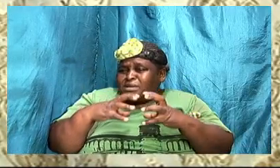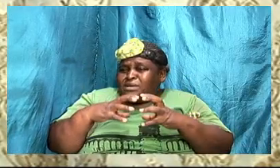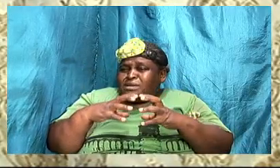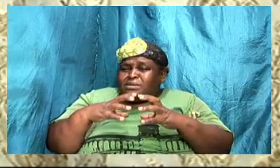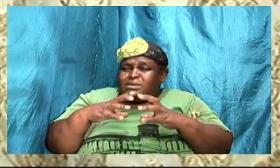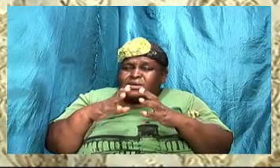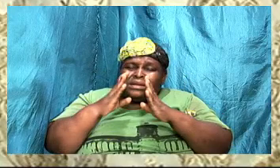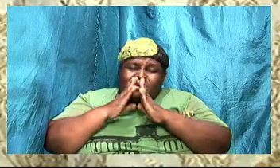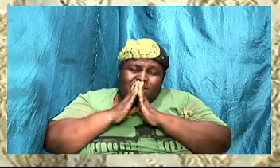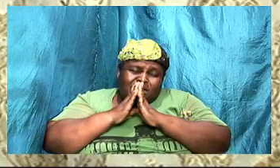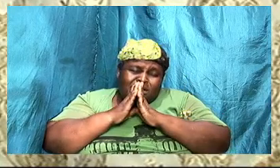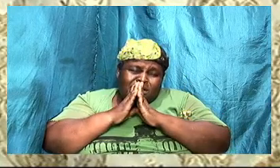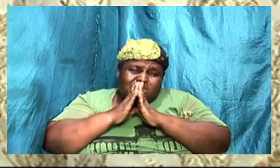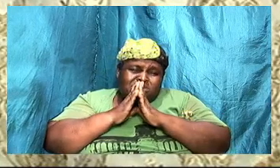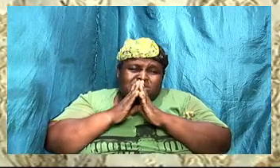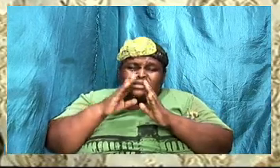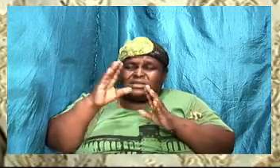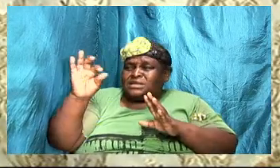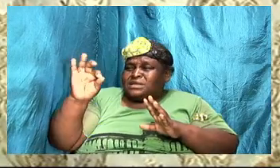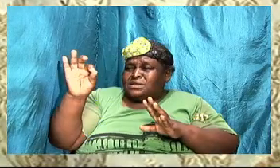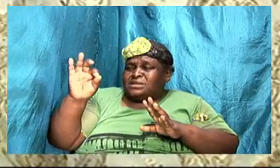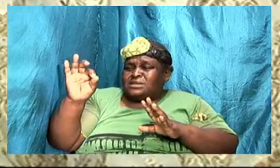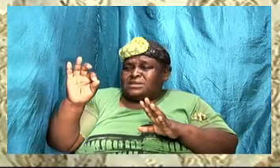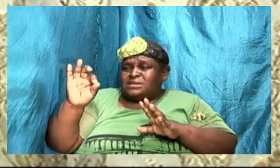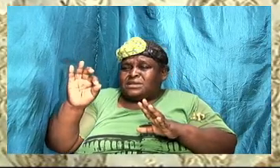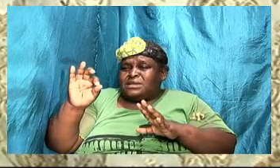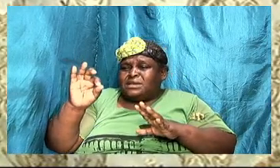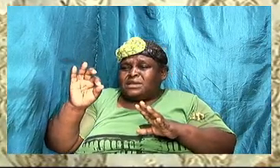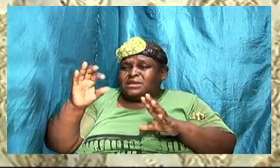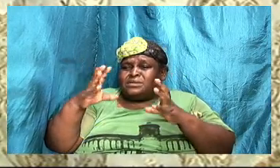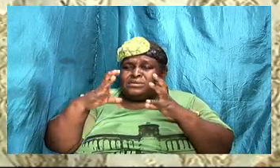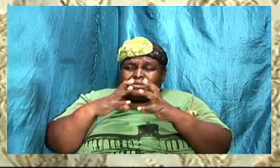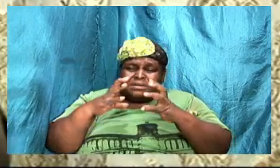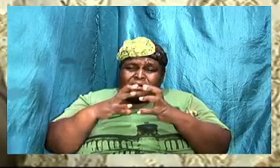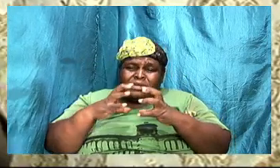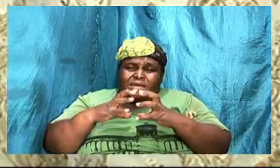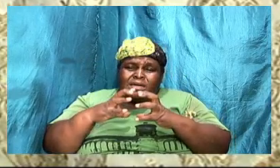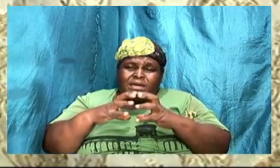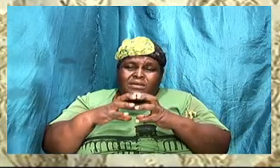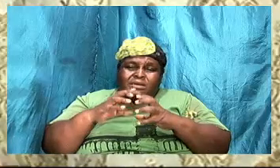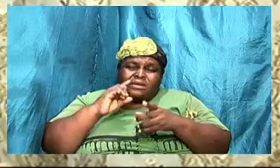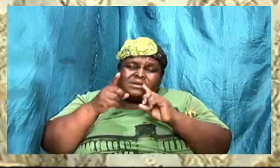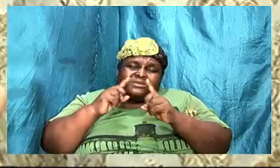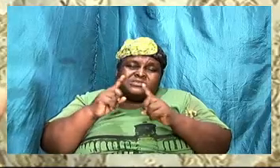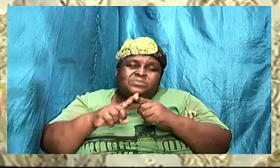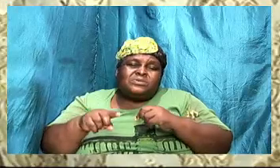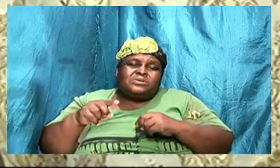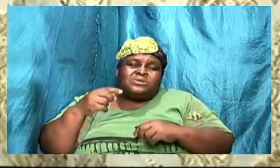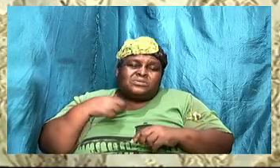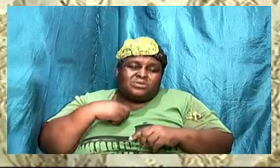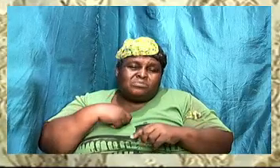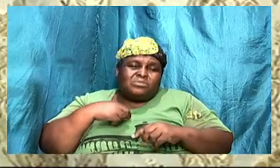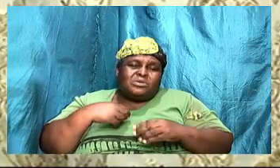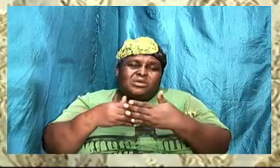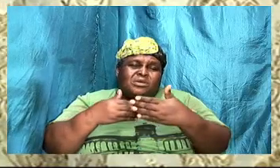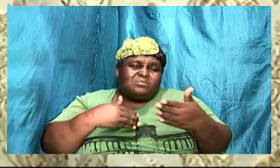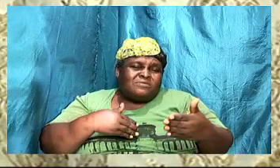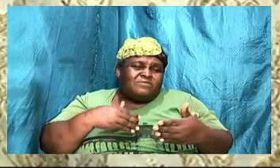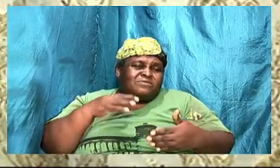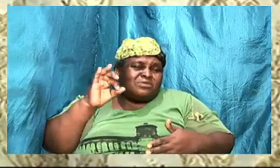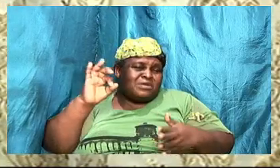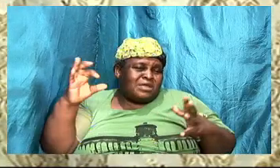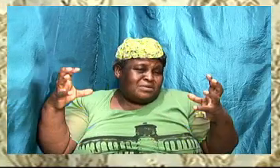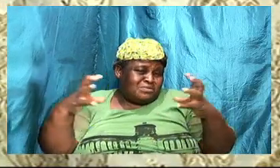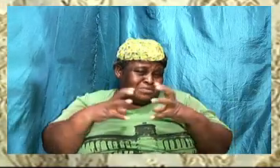9 o'clock, you talk to me before 9 o'clock or you talk to me after 9 o'clock. I will make myself available. There is a difference.